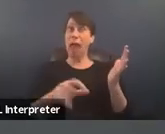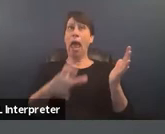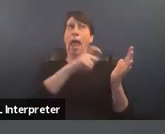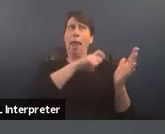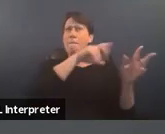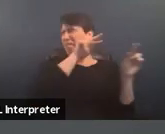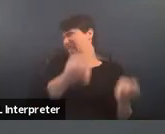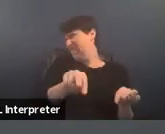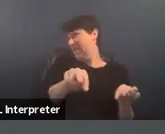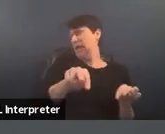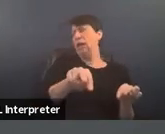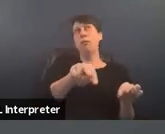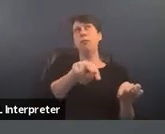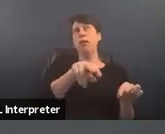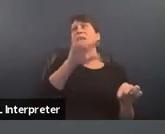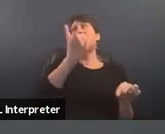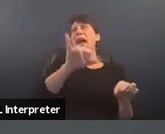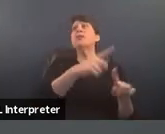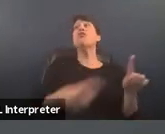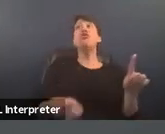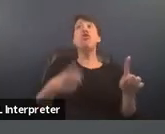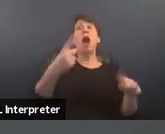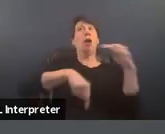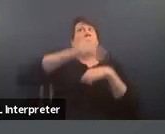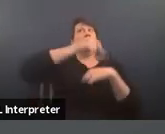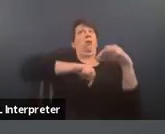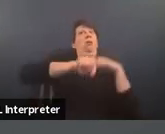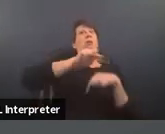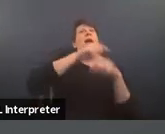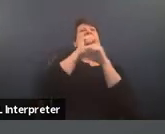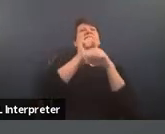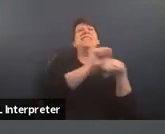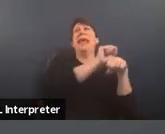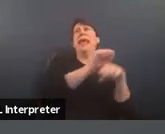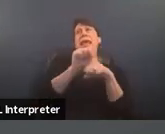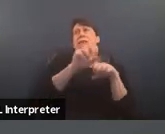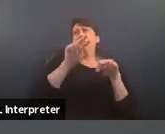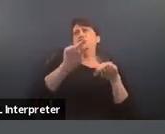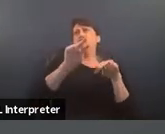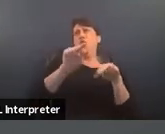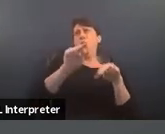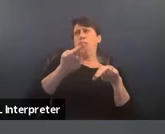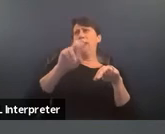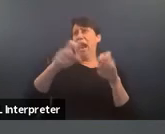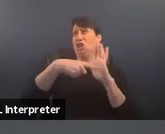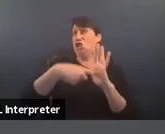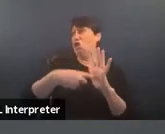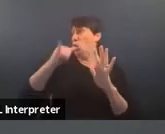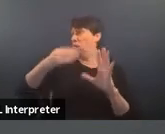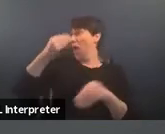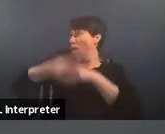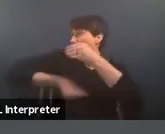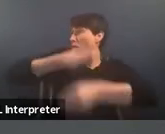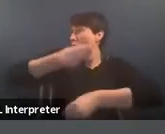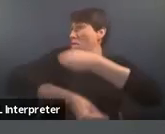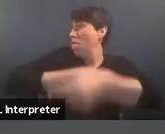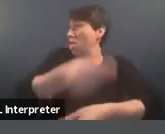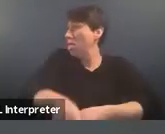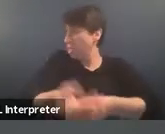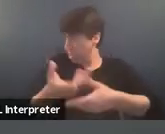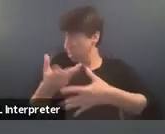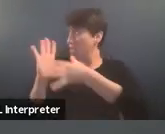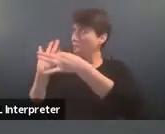directly an outgrowth of slave patrols and prisons are a direct lineage of enslavement of my ancestors and so